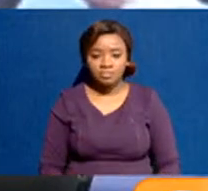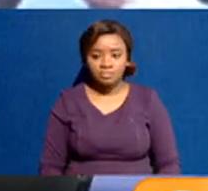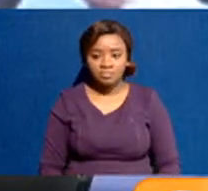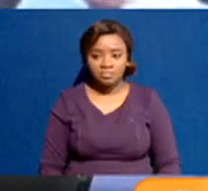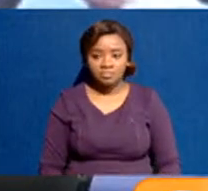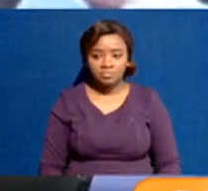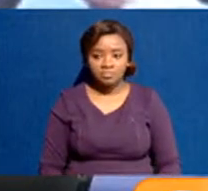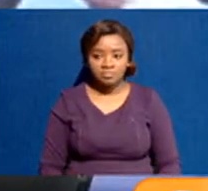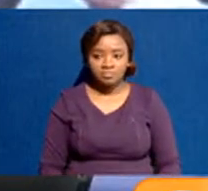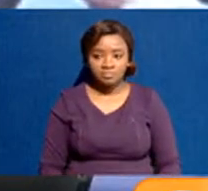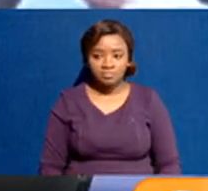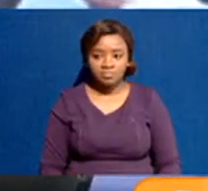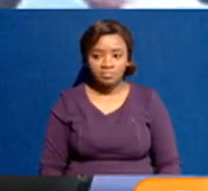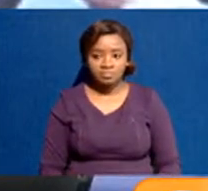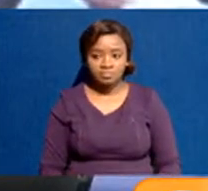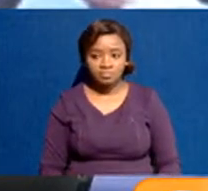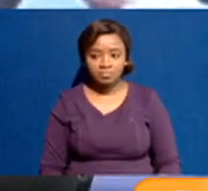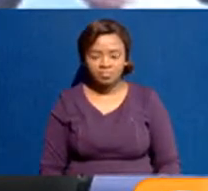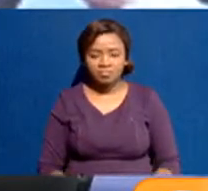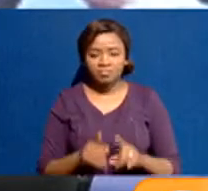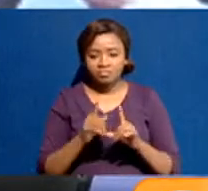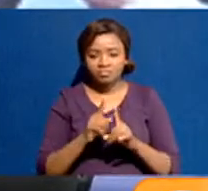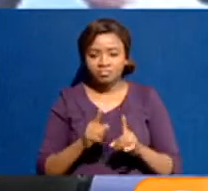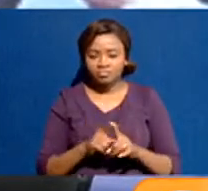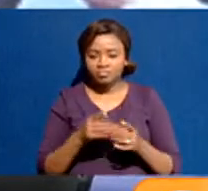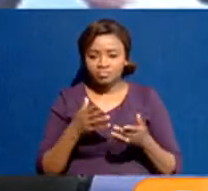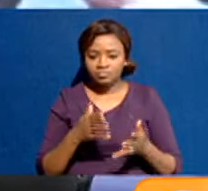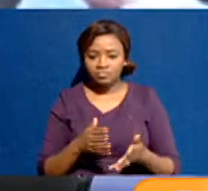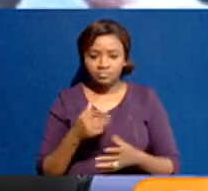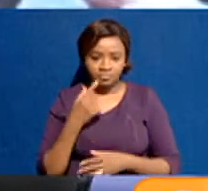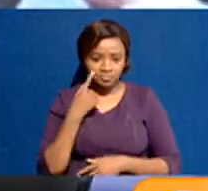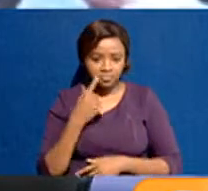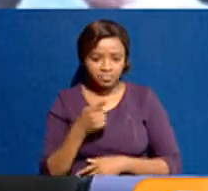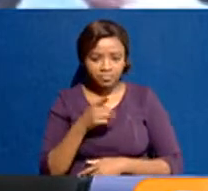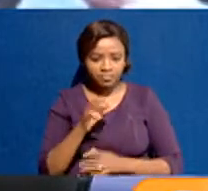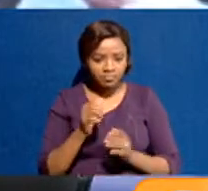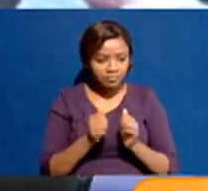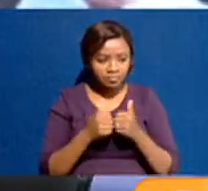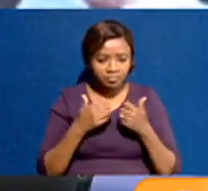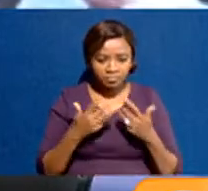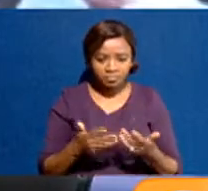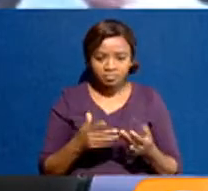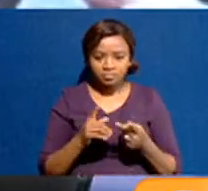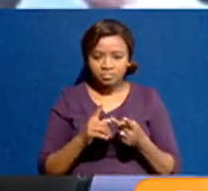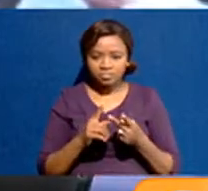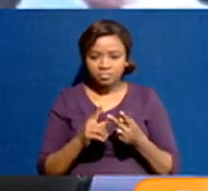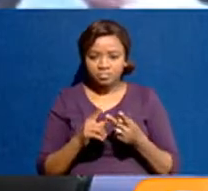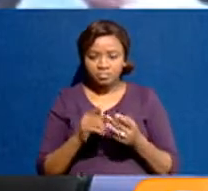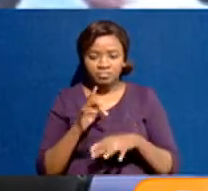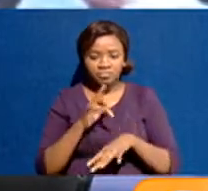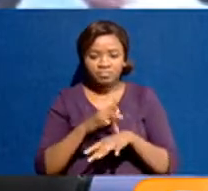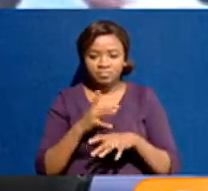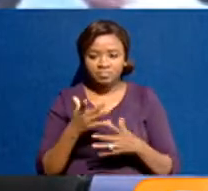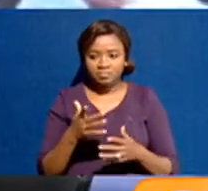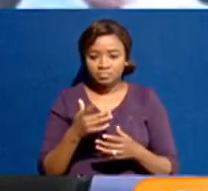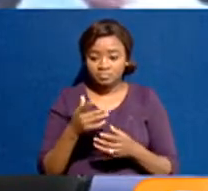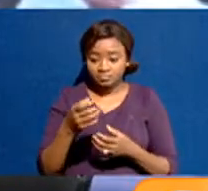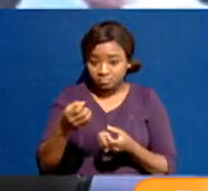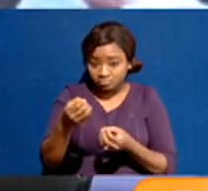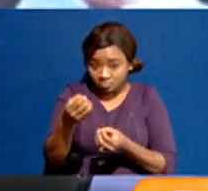reported. And I can tell you even houses, there's an NHC housing near there. I'm being told